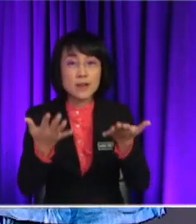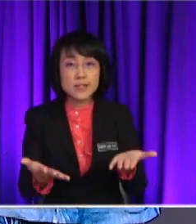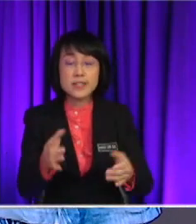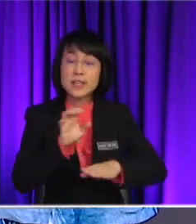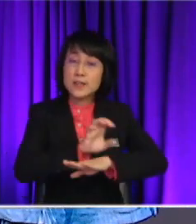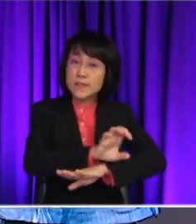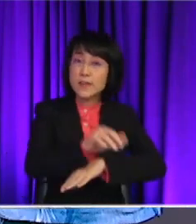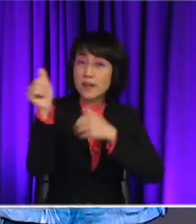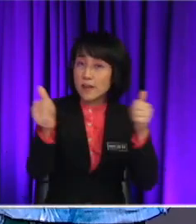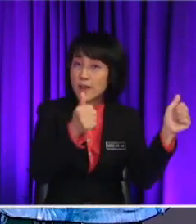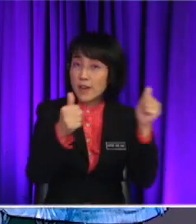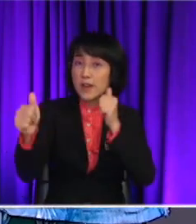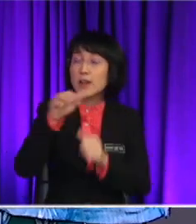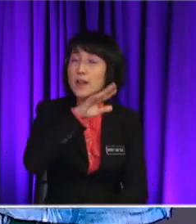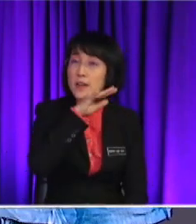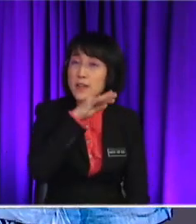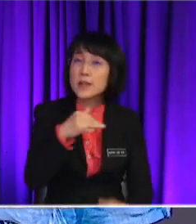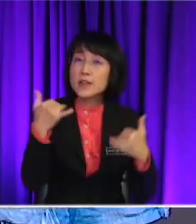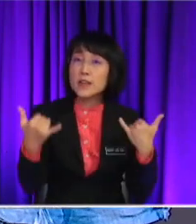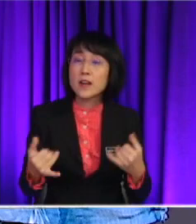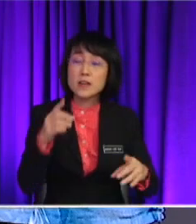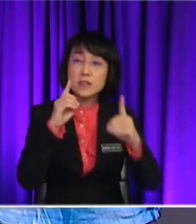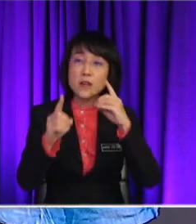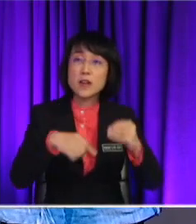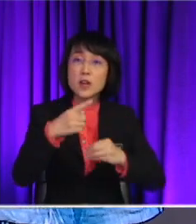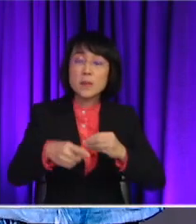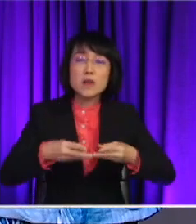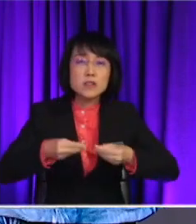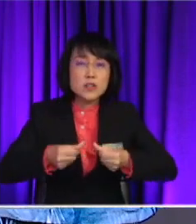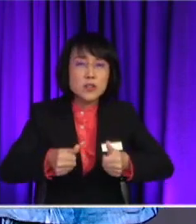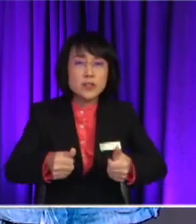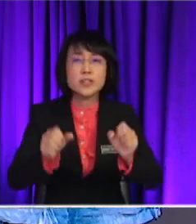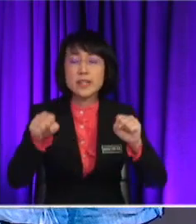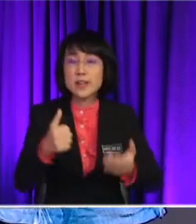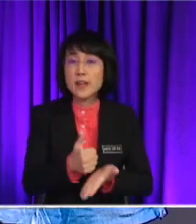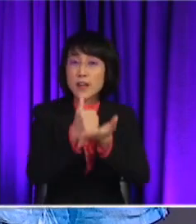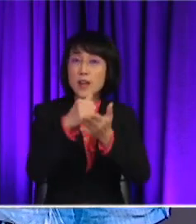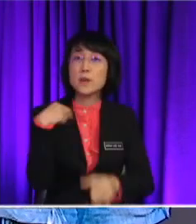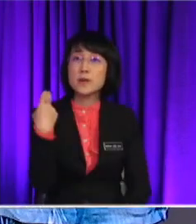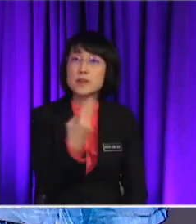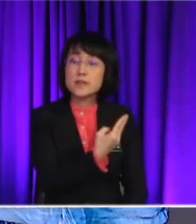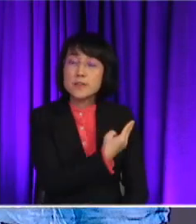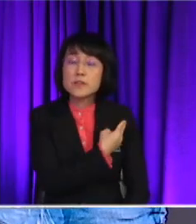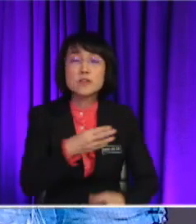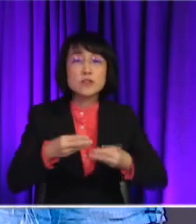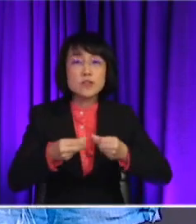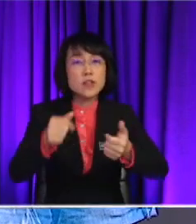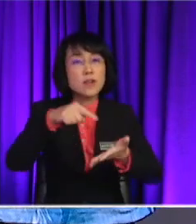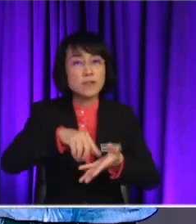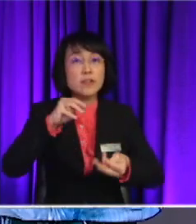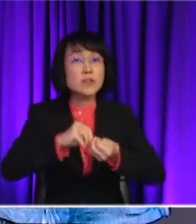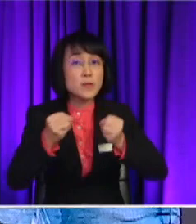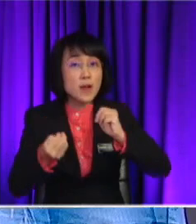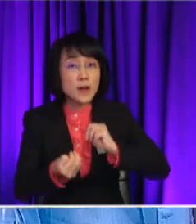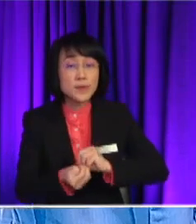we have to talk about what are the measures or some solutions that can help us to cope with this air pollution. Okay. Yeah?